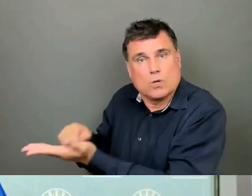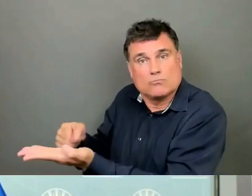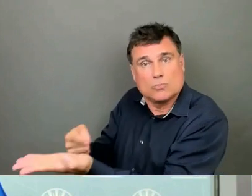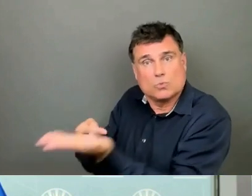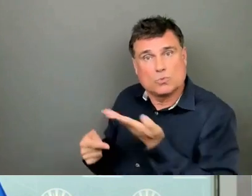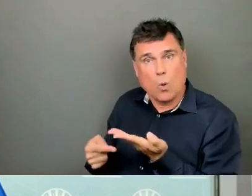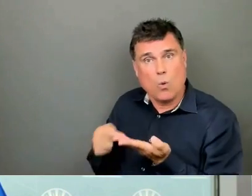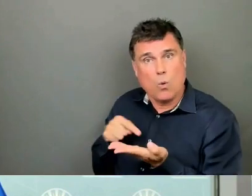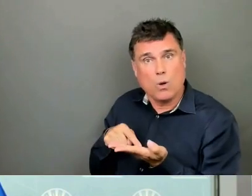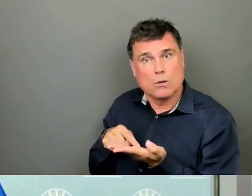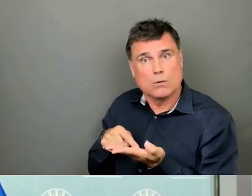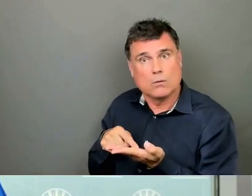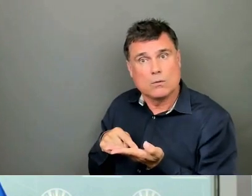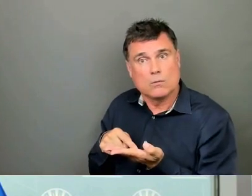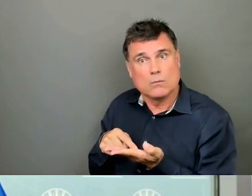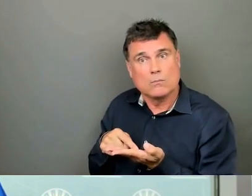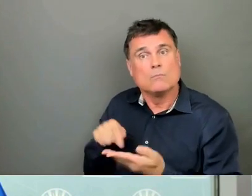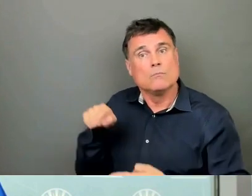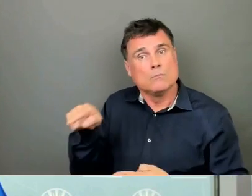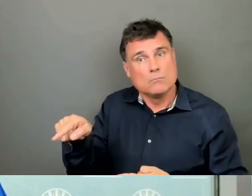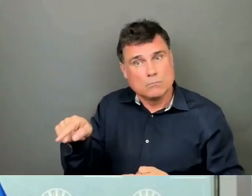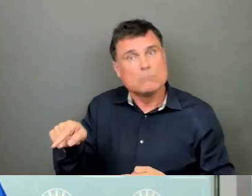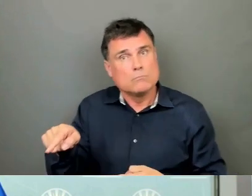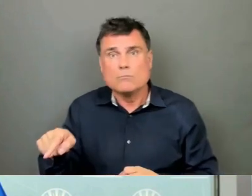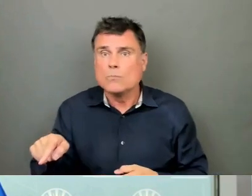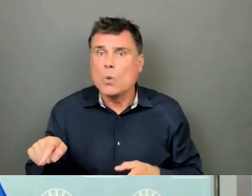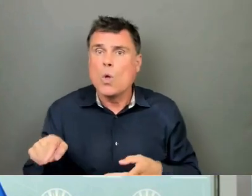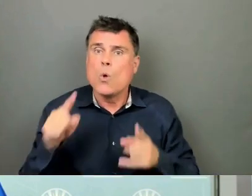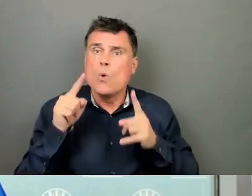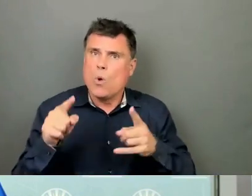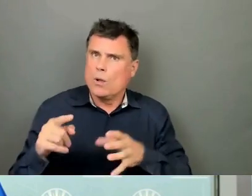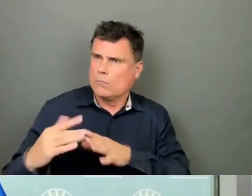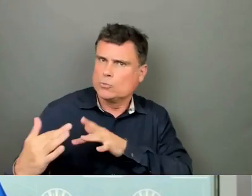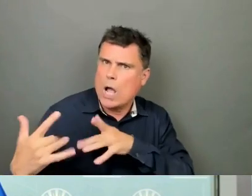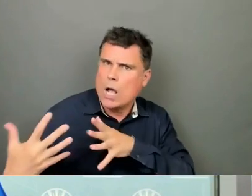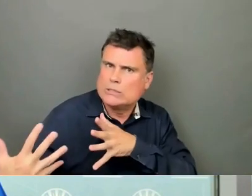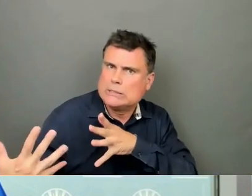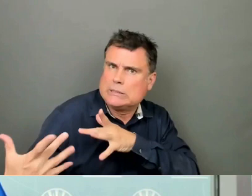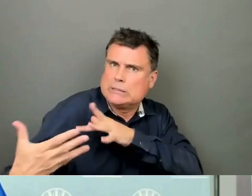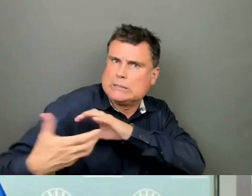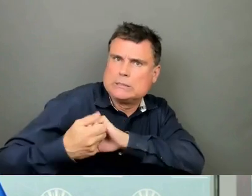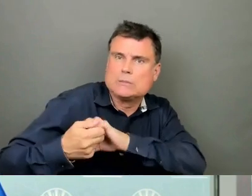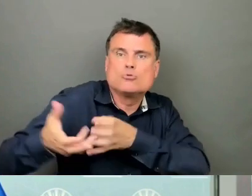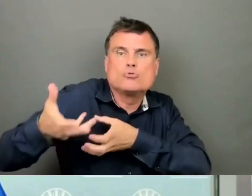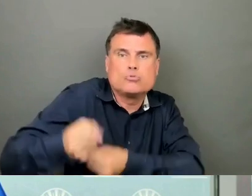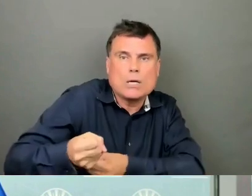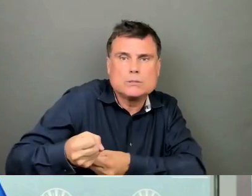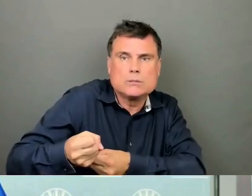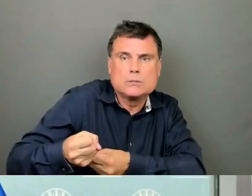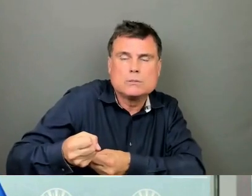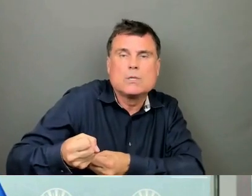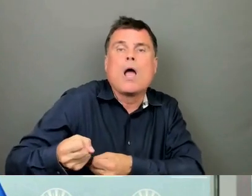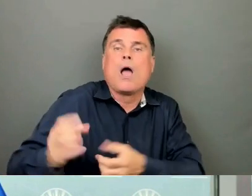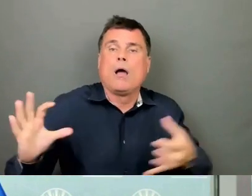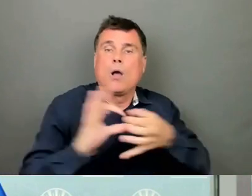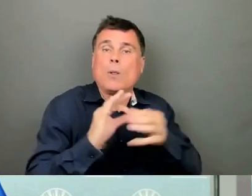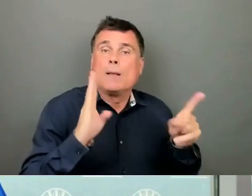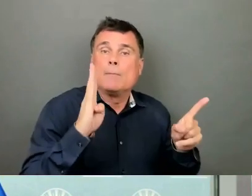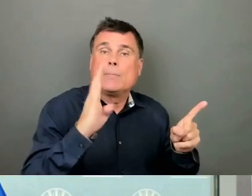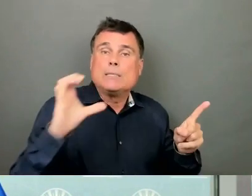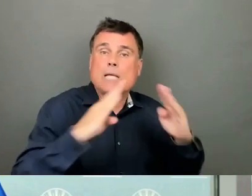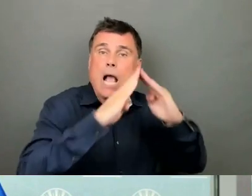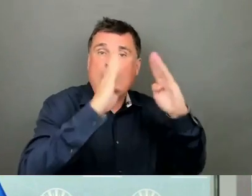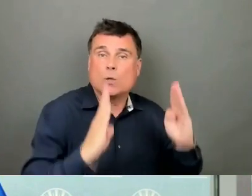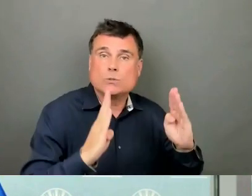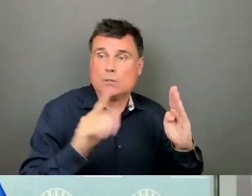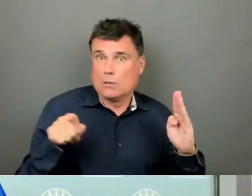This good faith gesture by Holborn to build trust gave me confidence to instruct B.C. Housing to work with Holborn and the City of Vancouver to come up